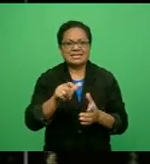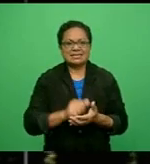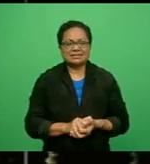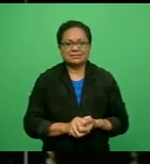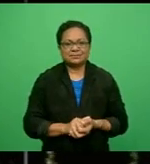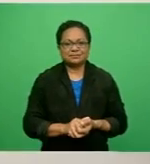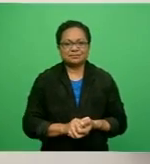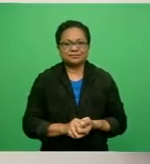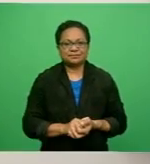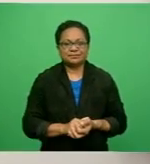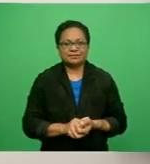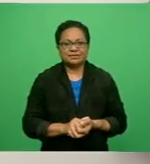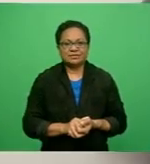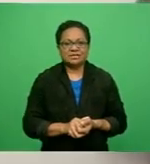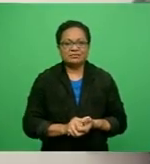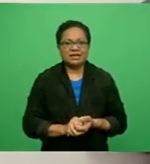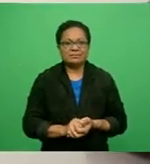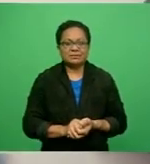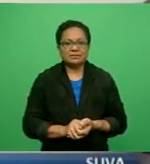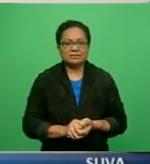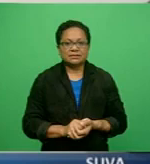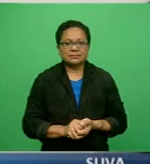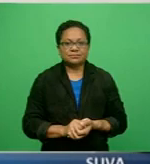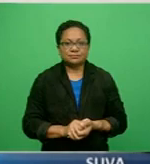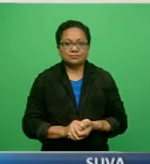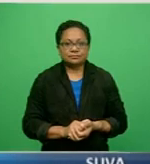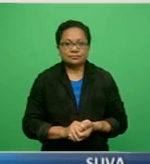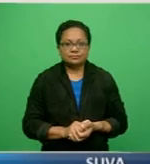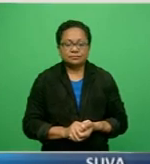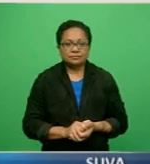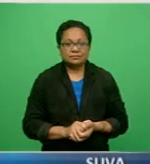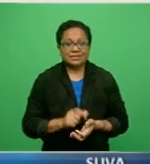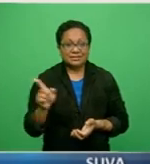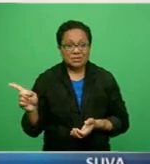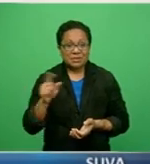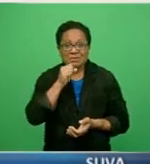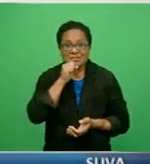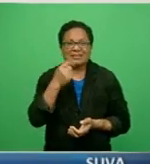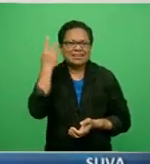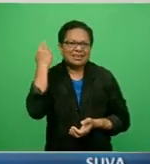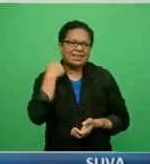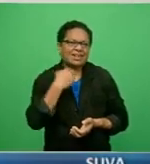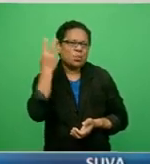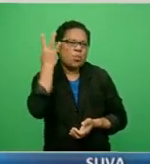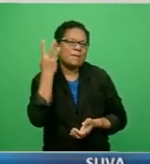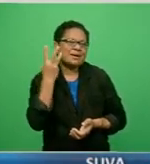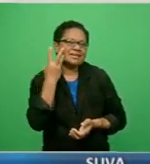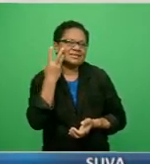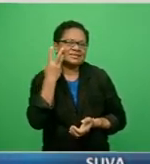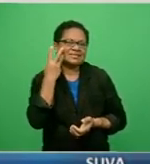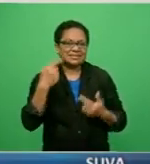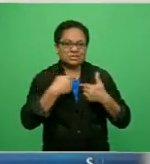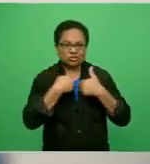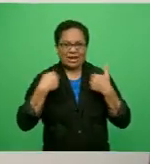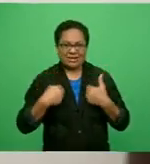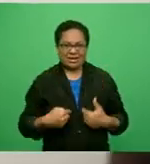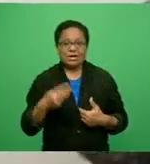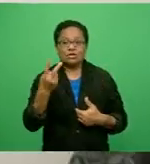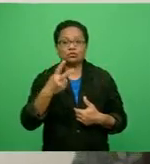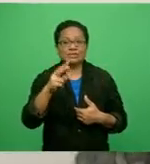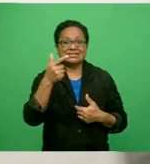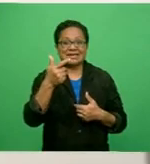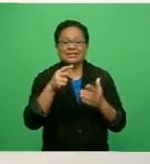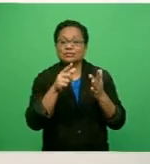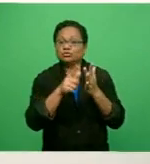with the details. Chand is alleged to have killed Fai Yen Chen in her Lamy home on the 22nd of July. Firefighters